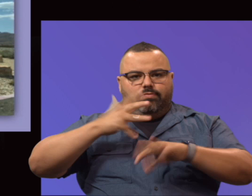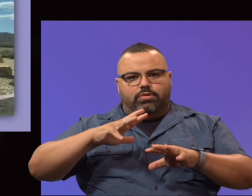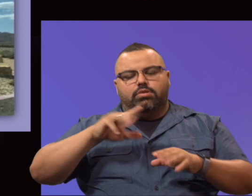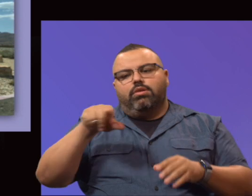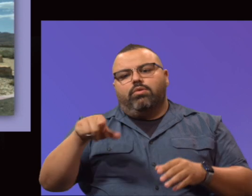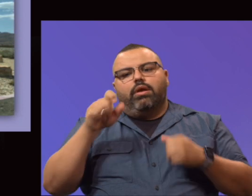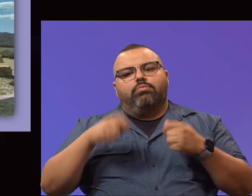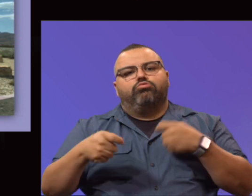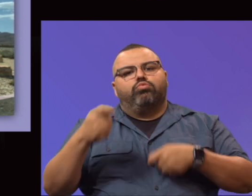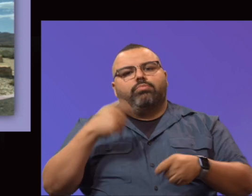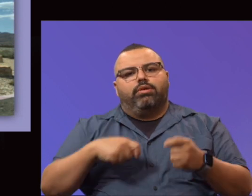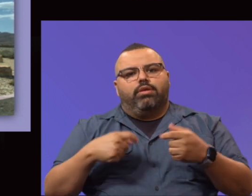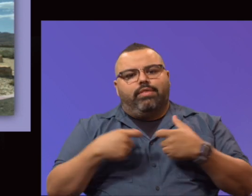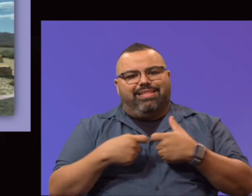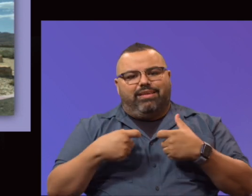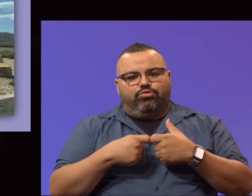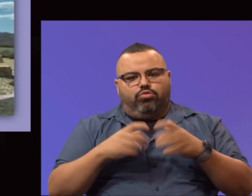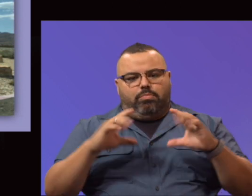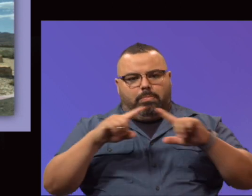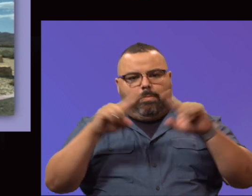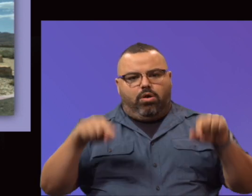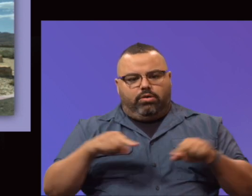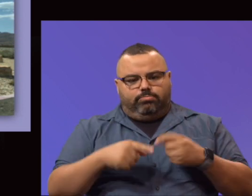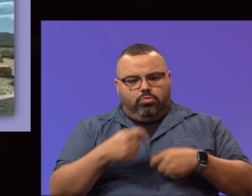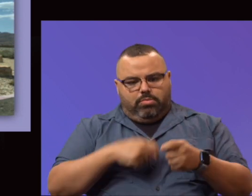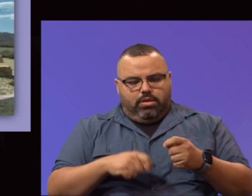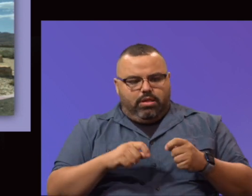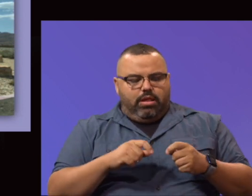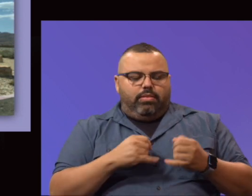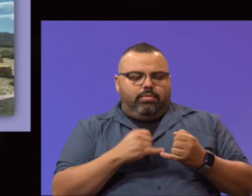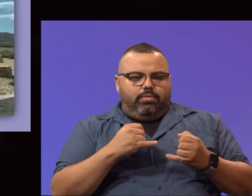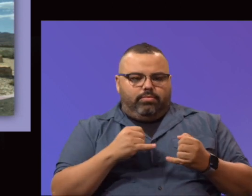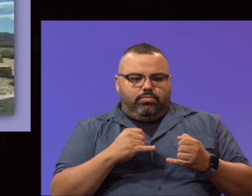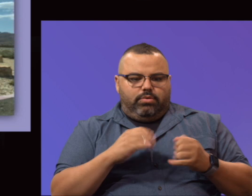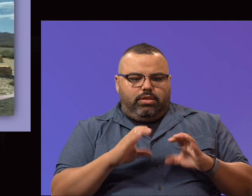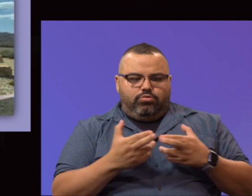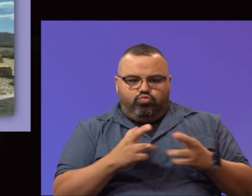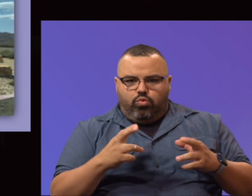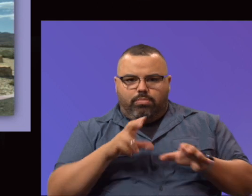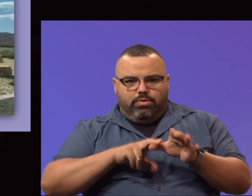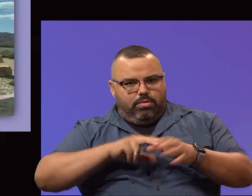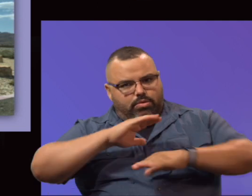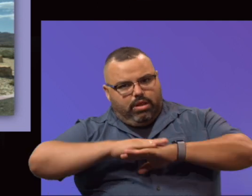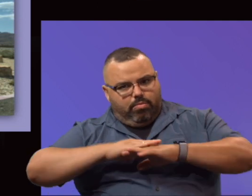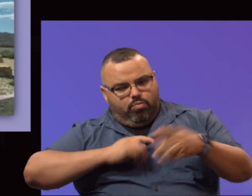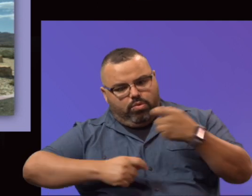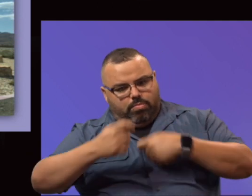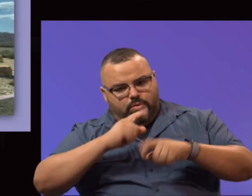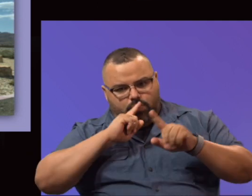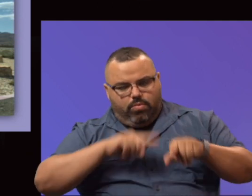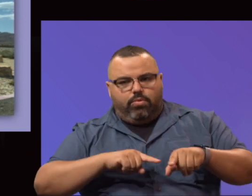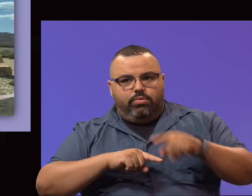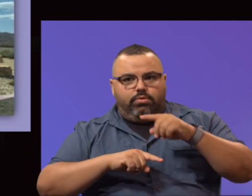transformer replacement and loop repair. Classroom furniture replacement was ordered. And then, again, the